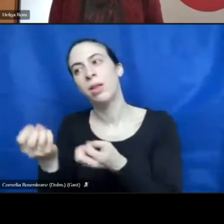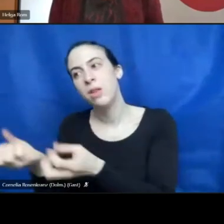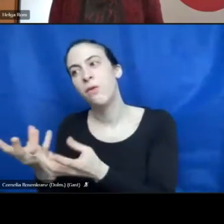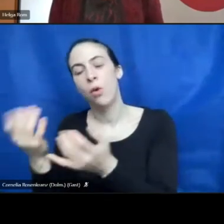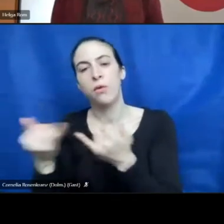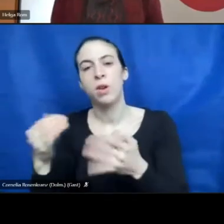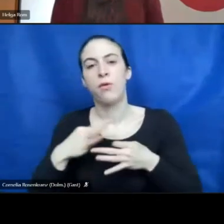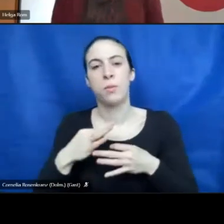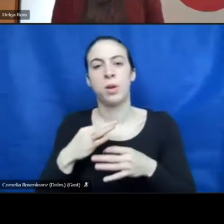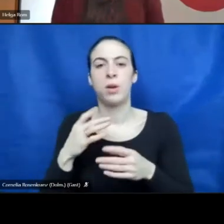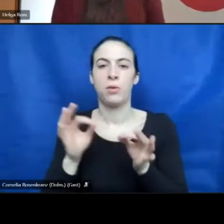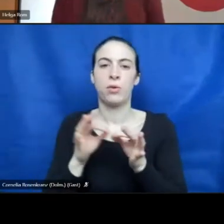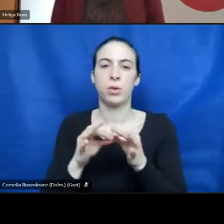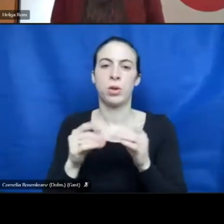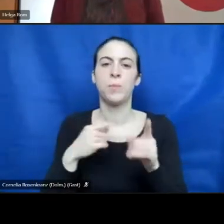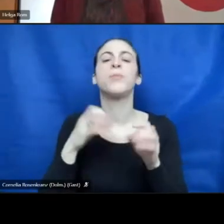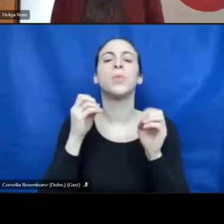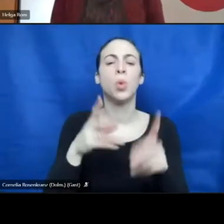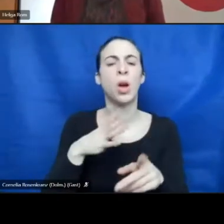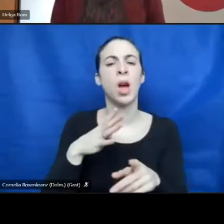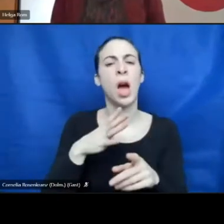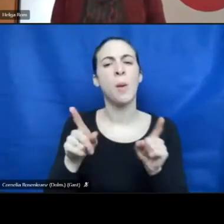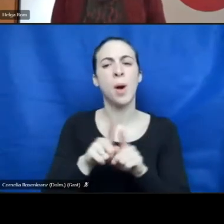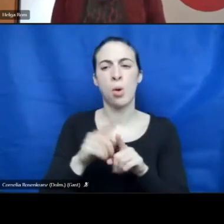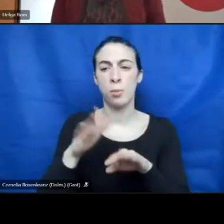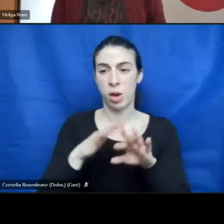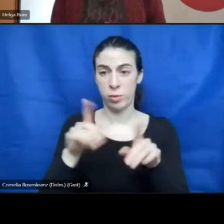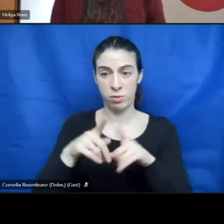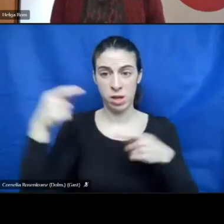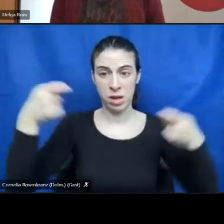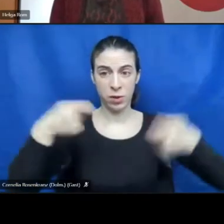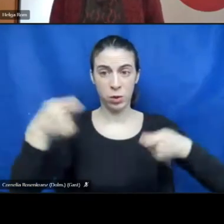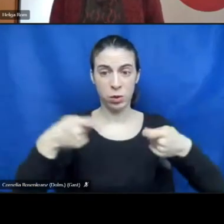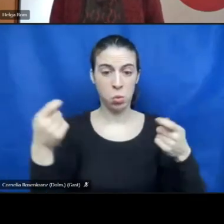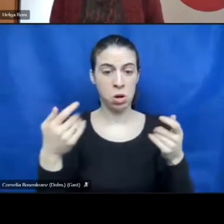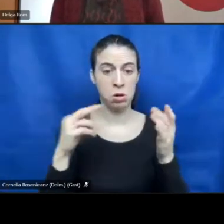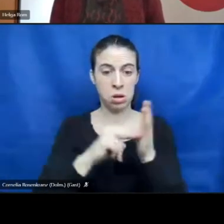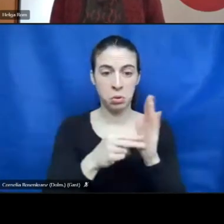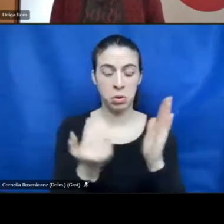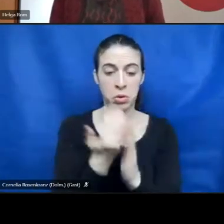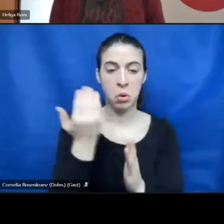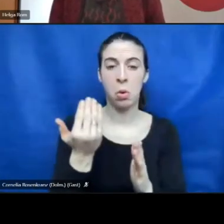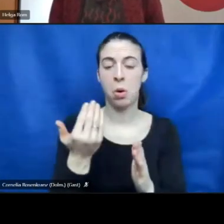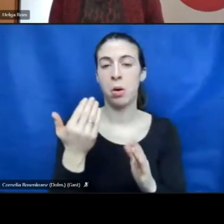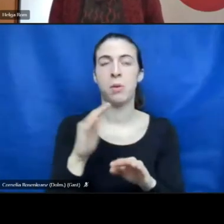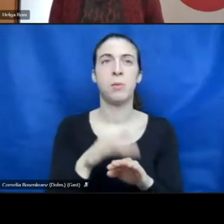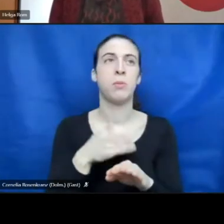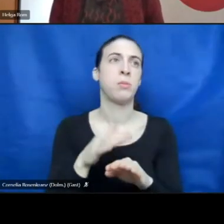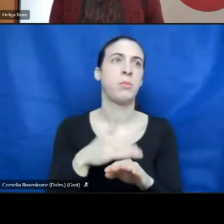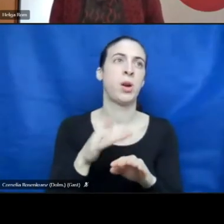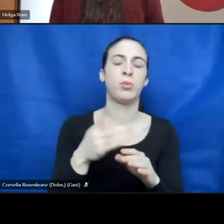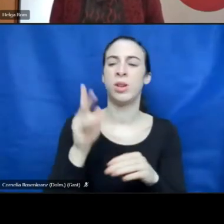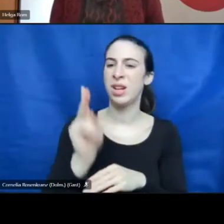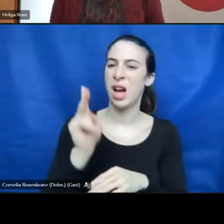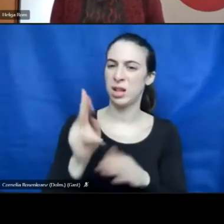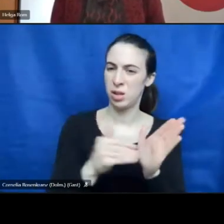Okay. But also, so do you also investigate into new technologies, for example, into the accounting system,